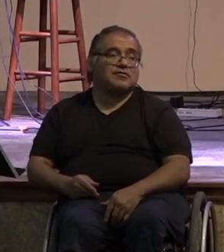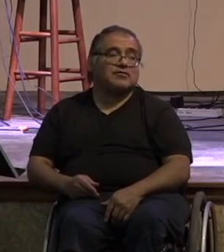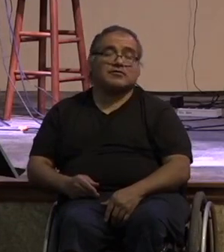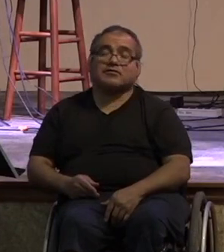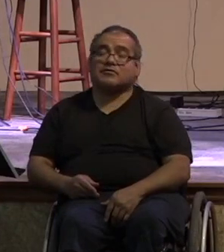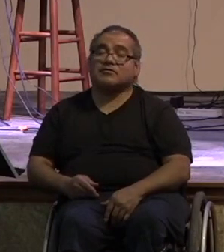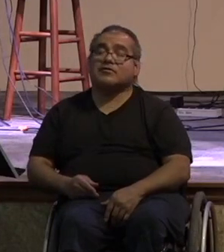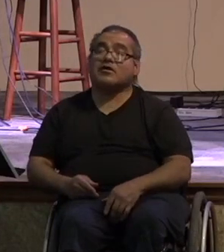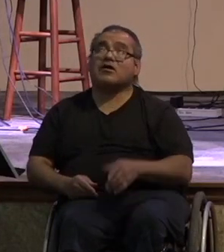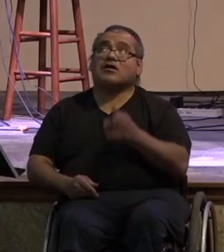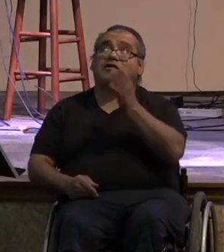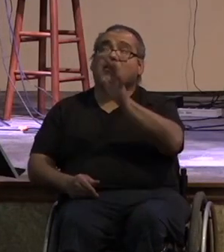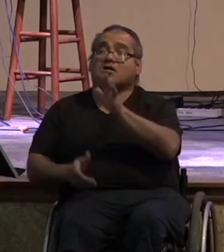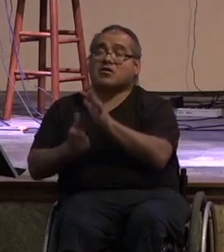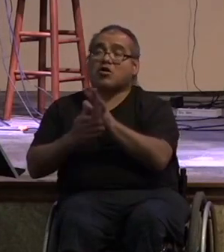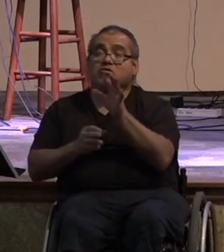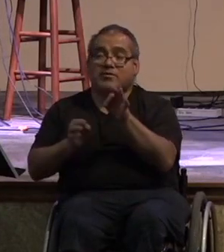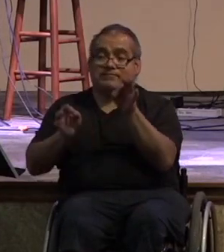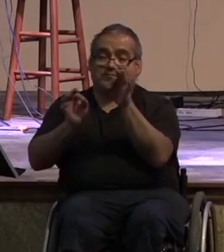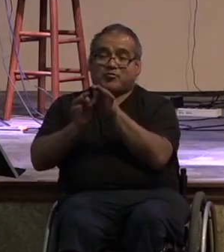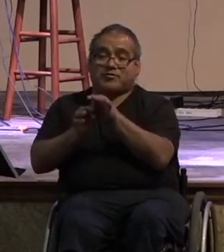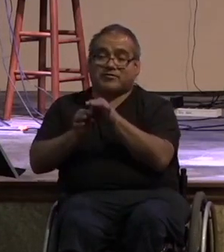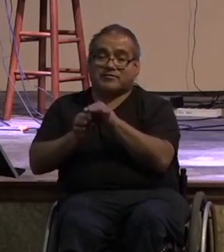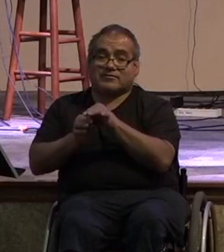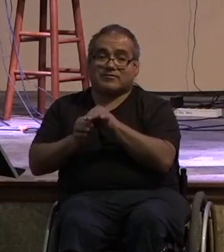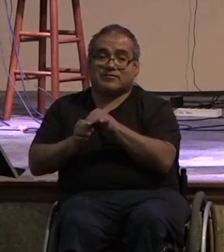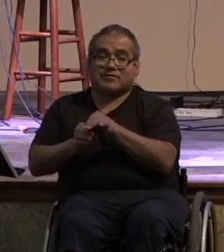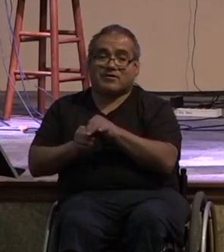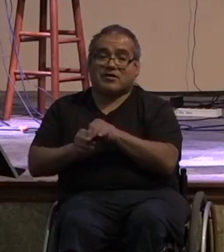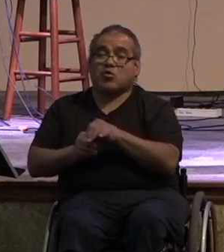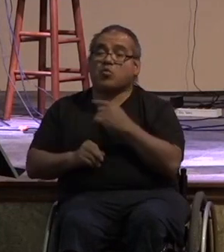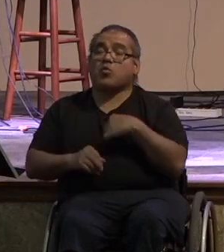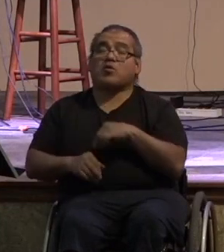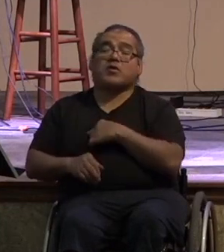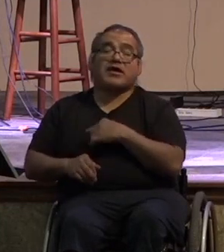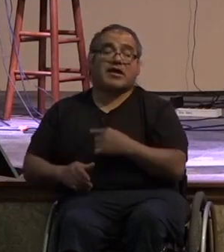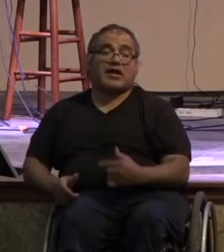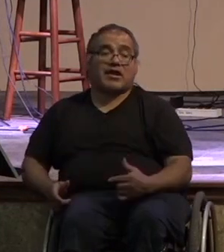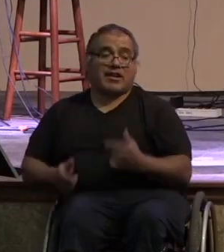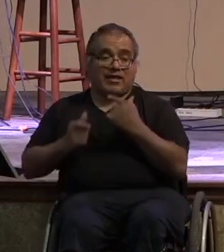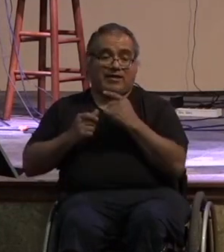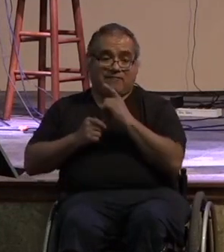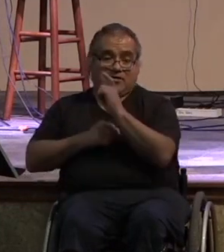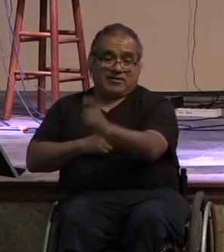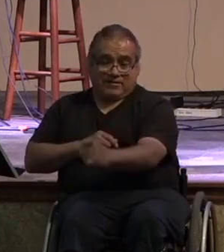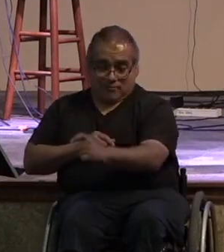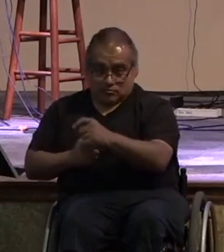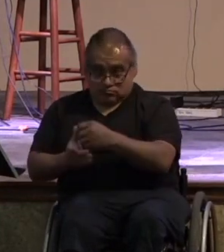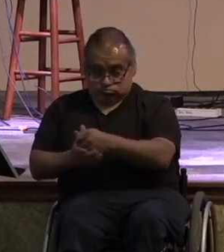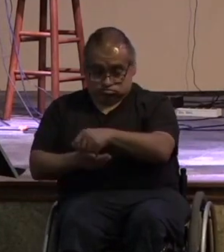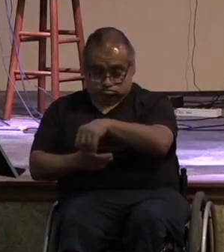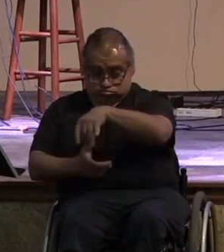because god's glory is so important that's why we exist when we live and give generously